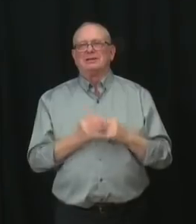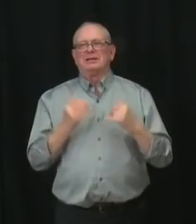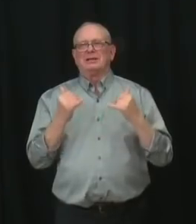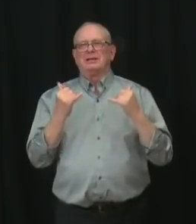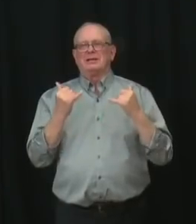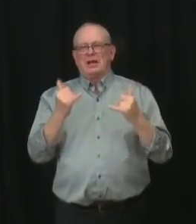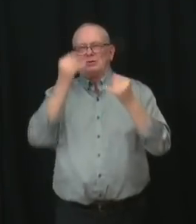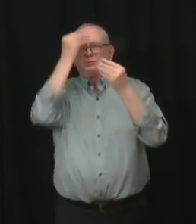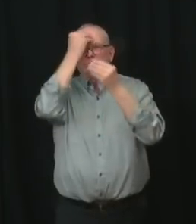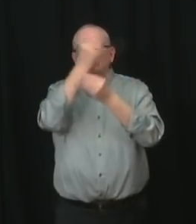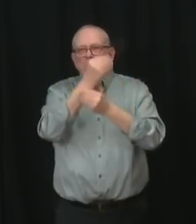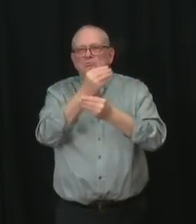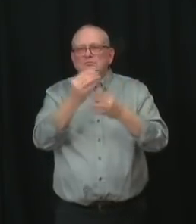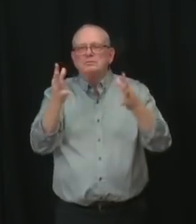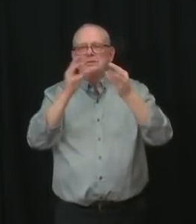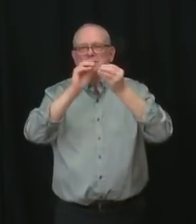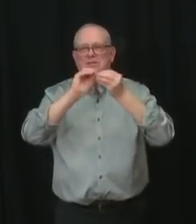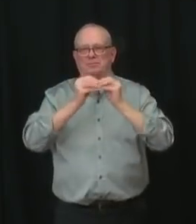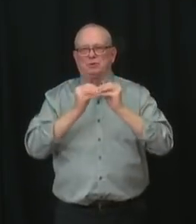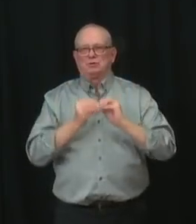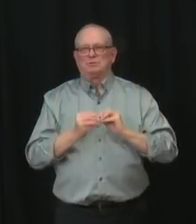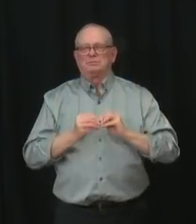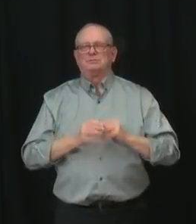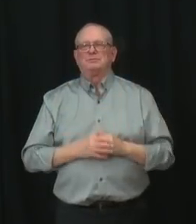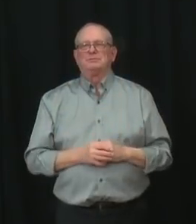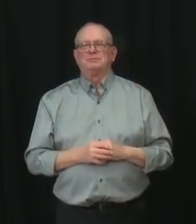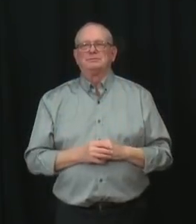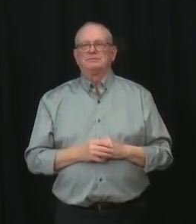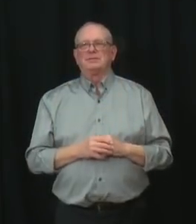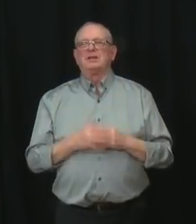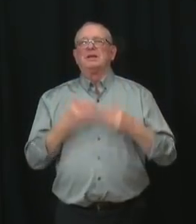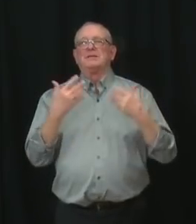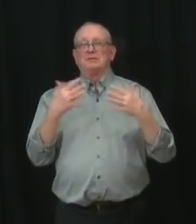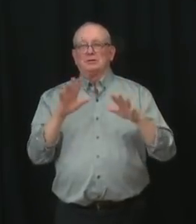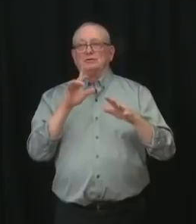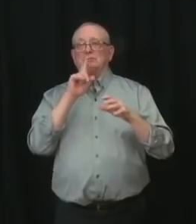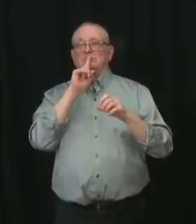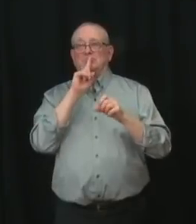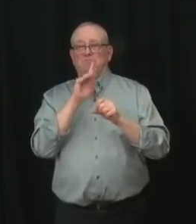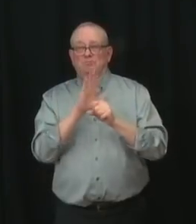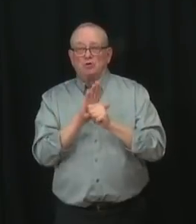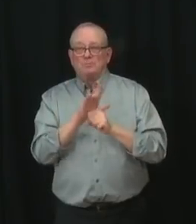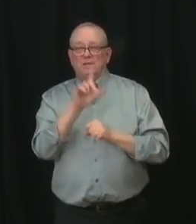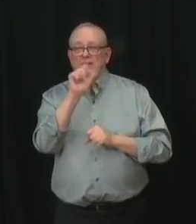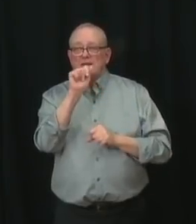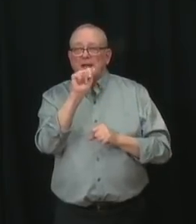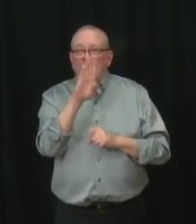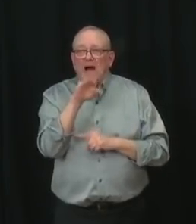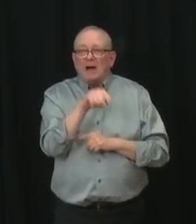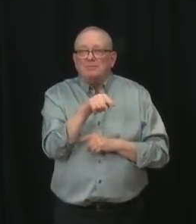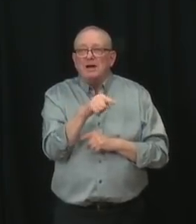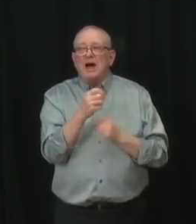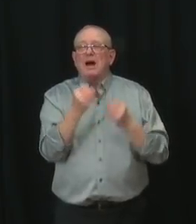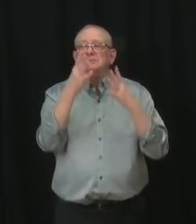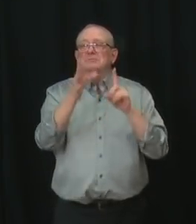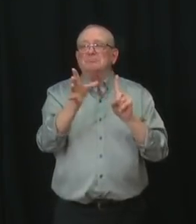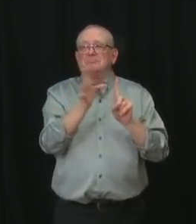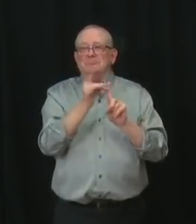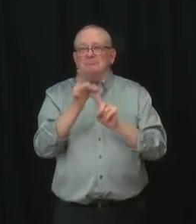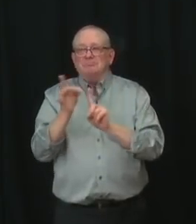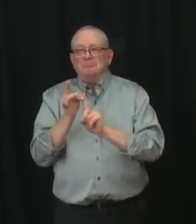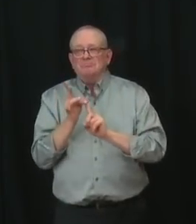Currently, the number of lab-confirmed active cases sits at 51,157.